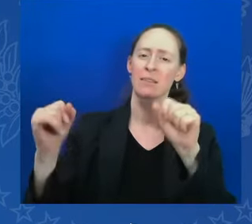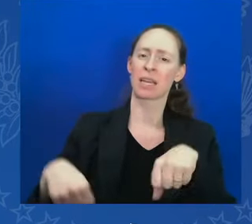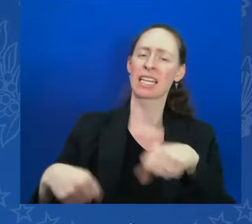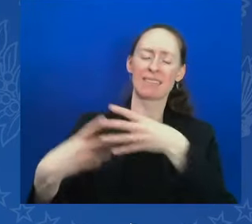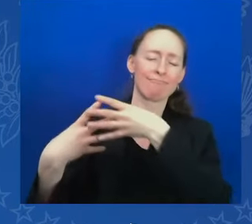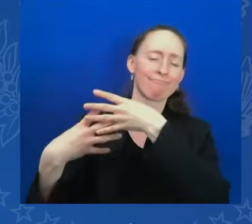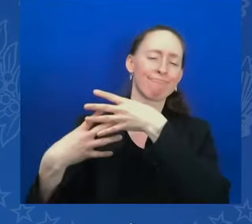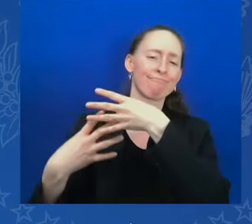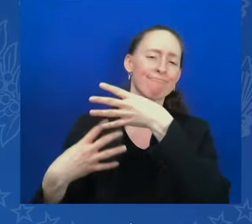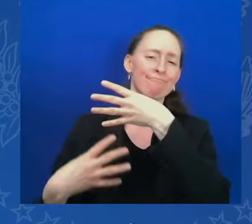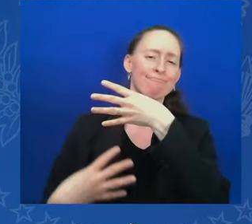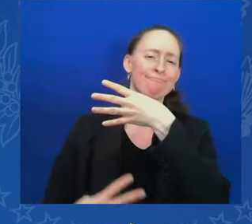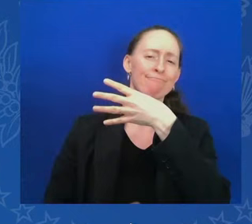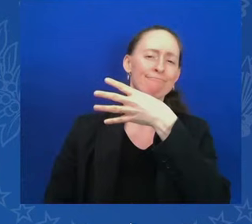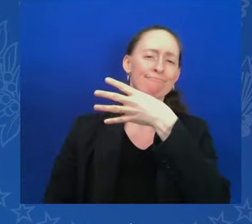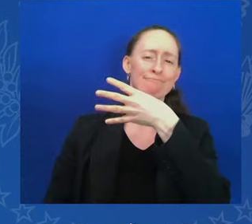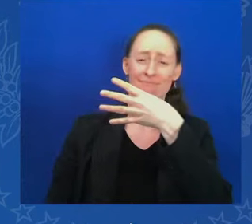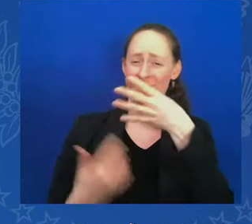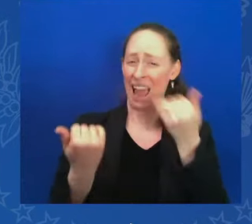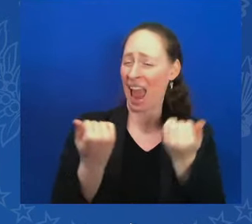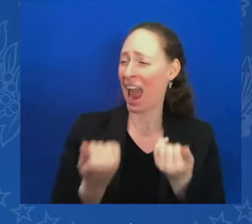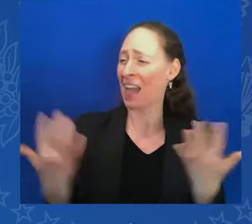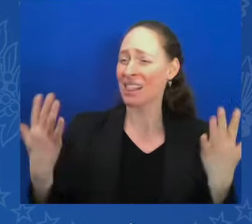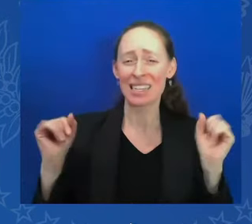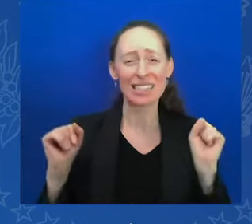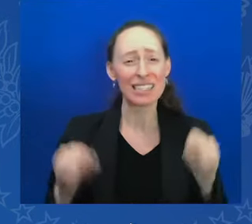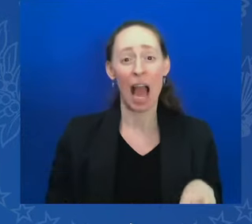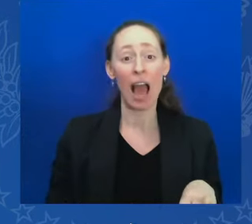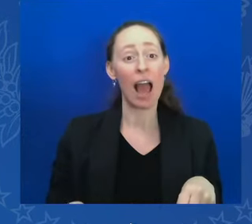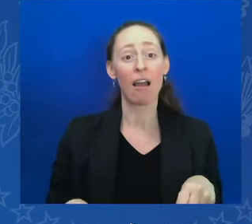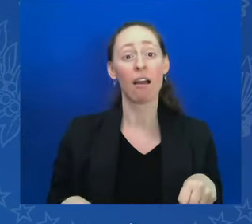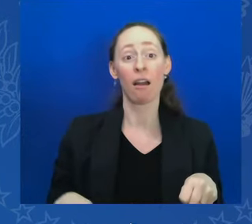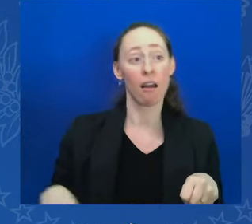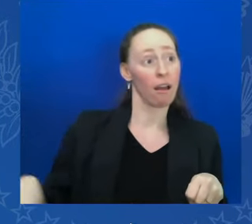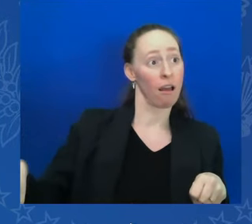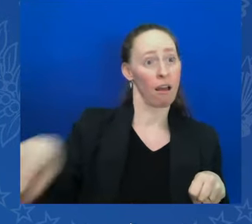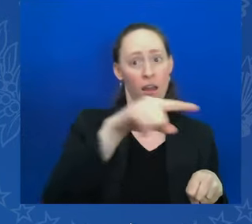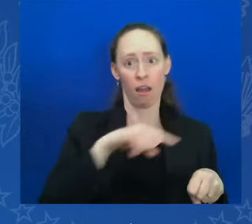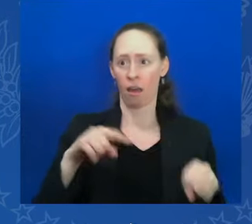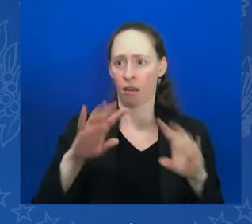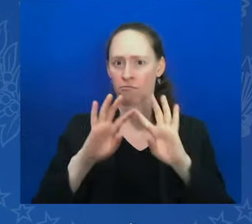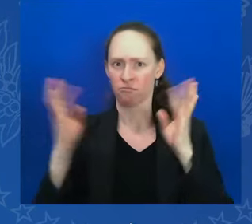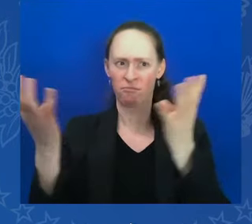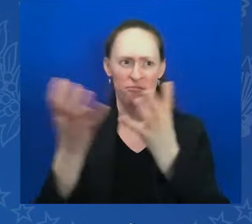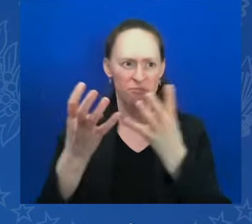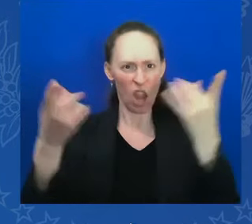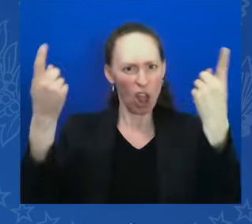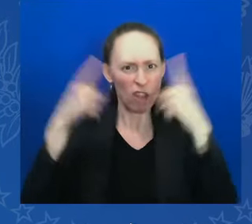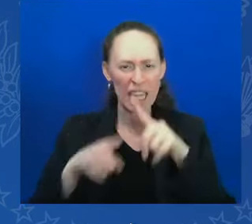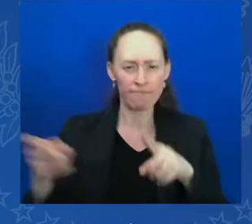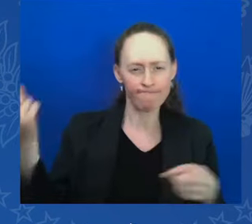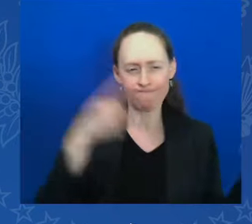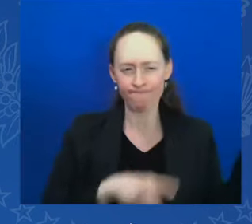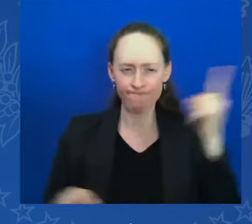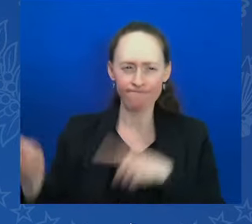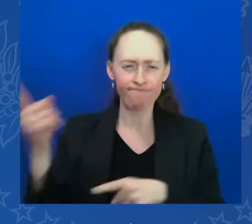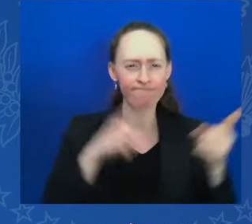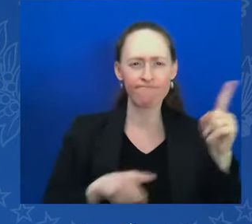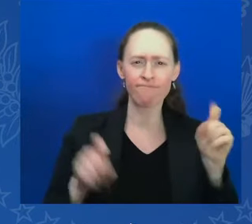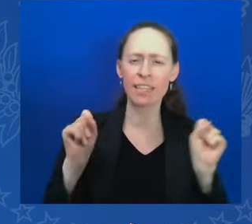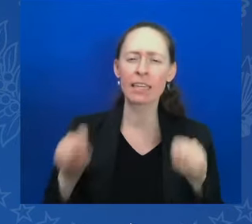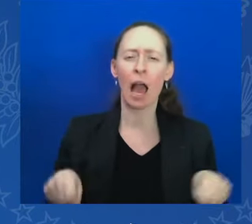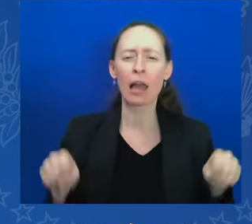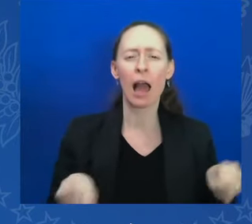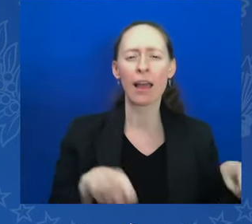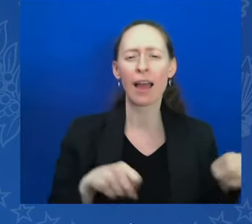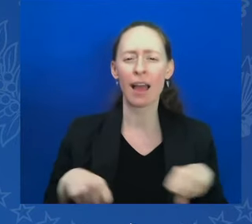people, come together for the common good, the bonds between us are rooted in our history, but they're very much alive